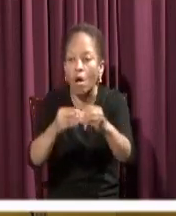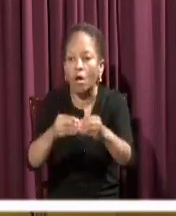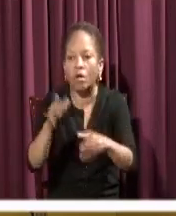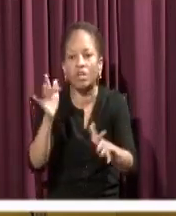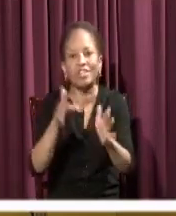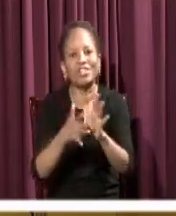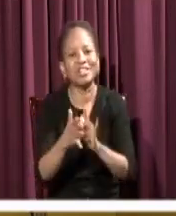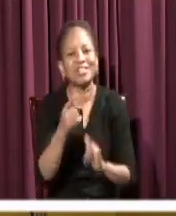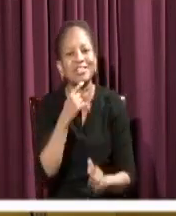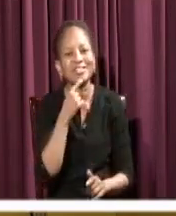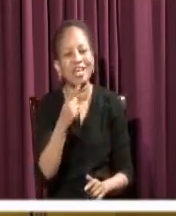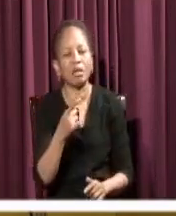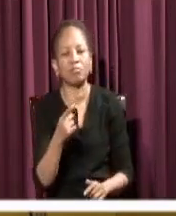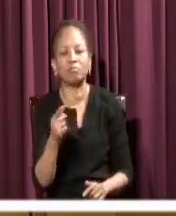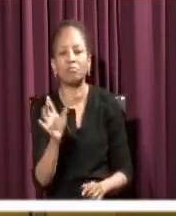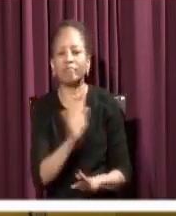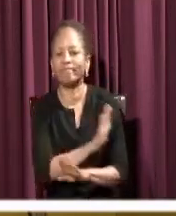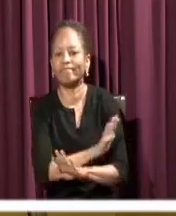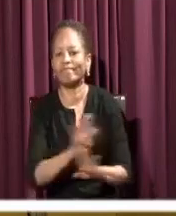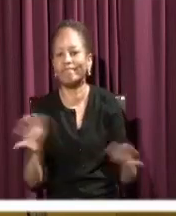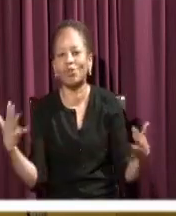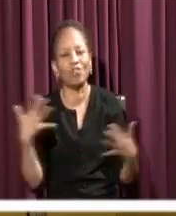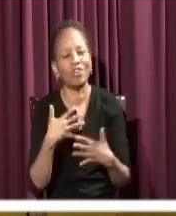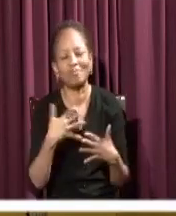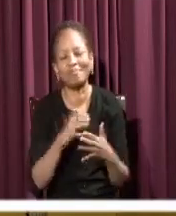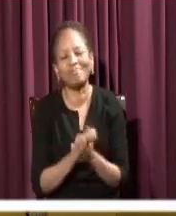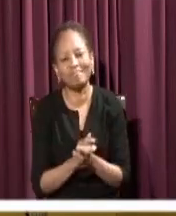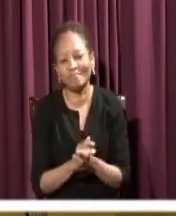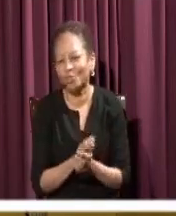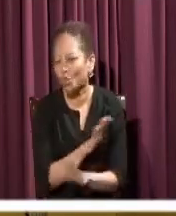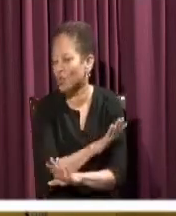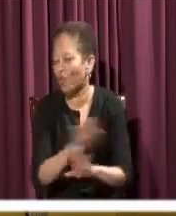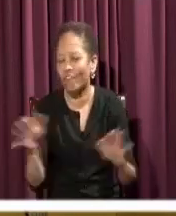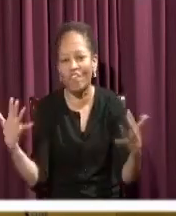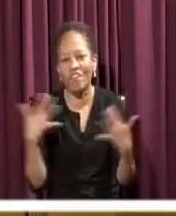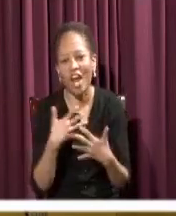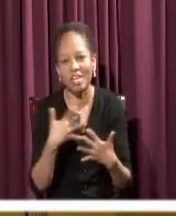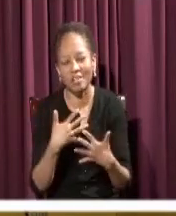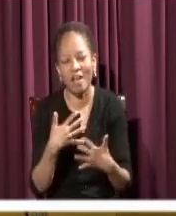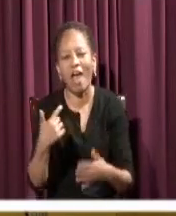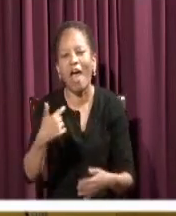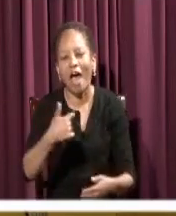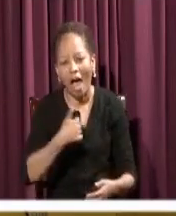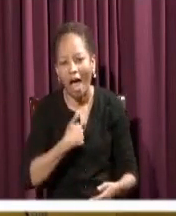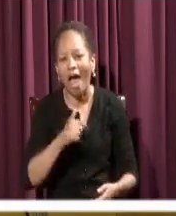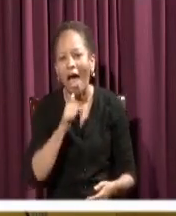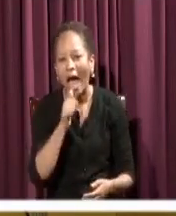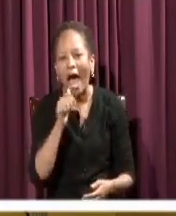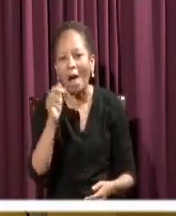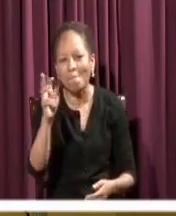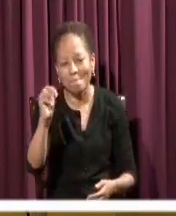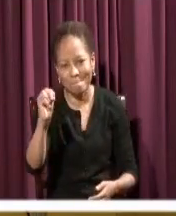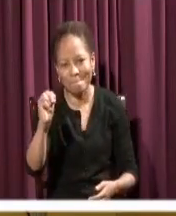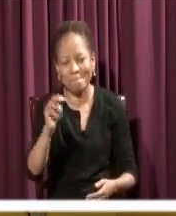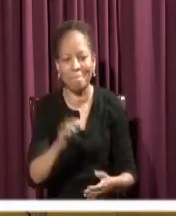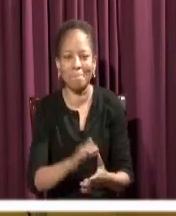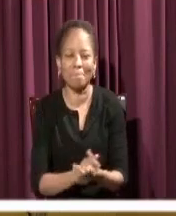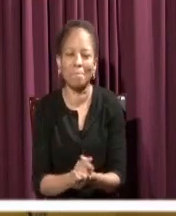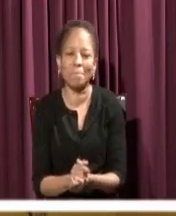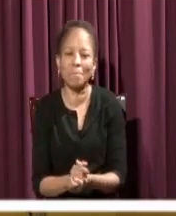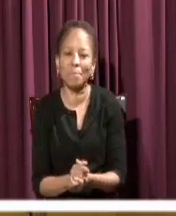see, brothers and sisters, we are coming to a stage in the church where we, if we are going to be church at all, we have to dare